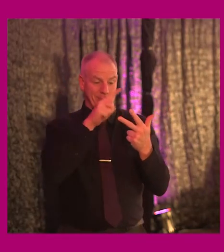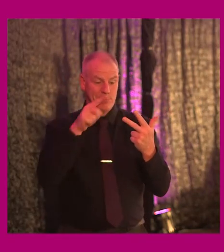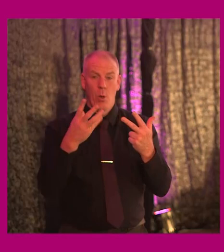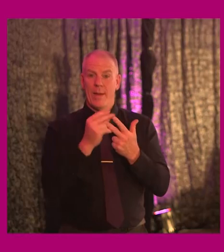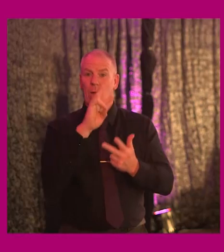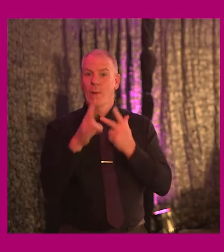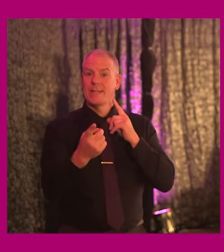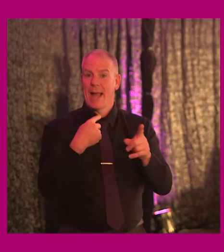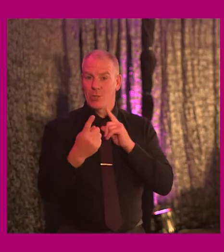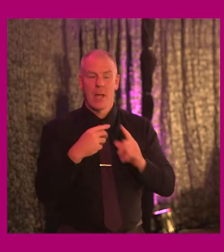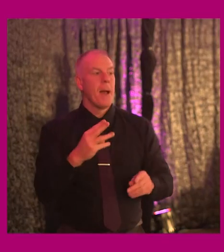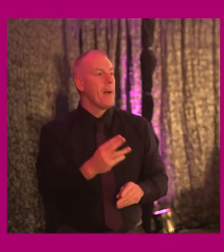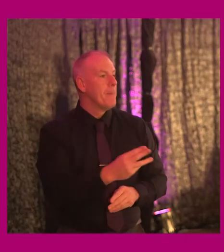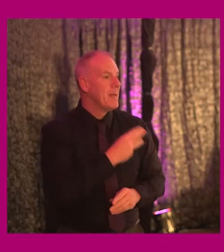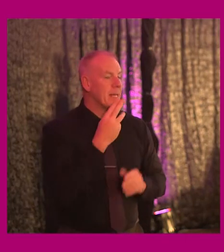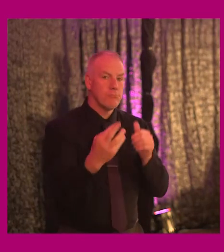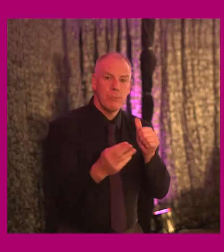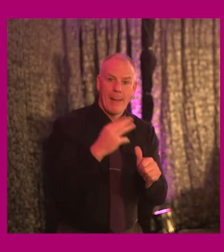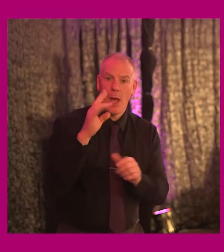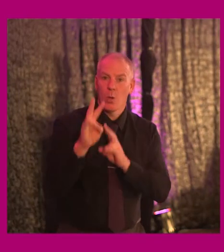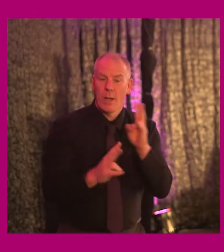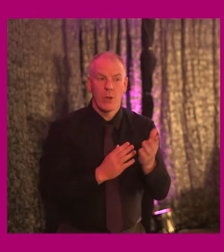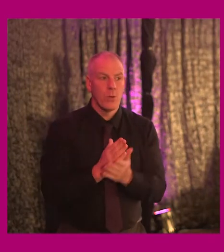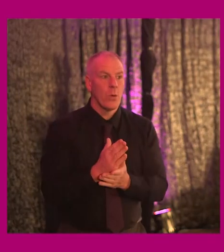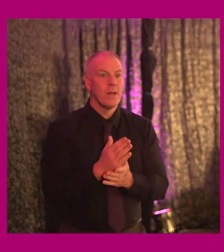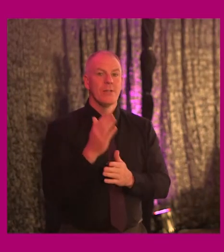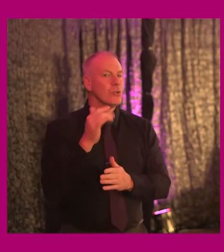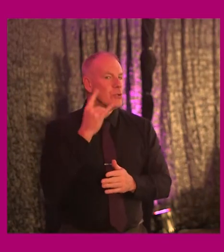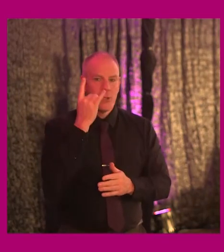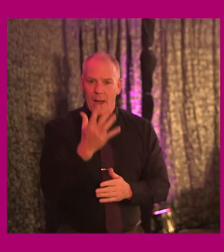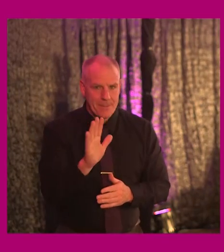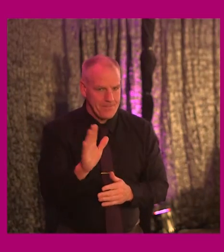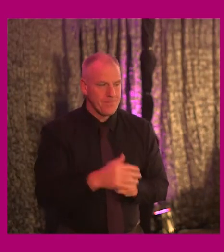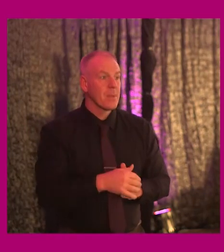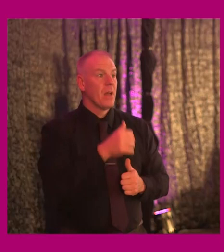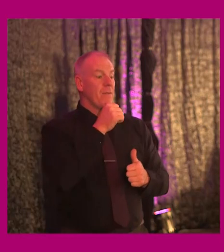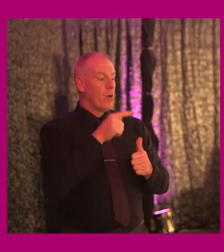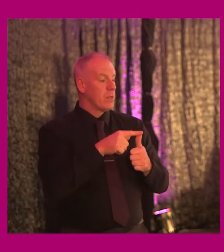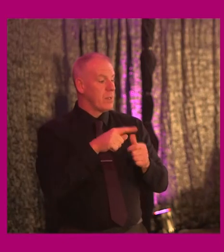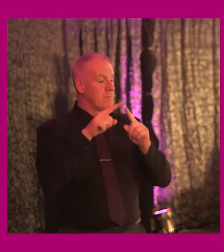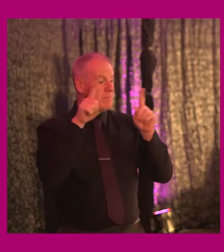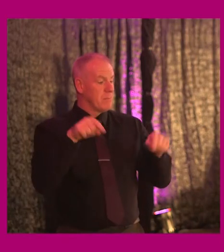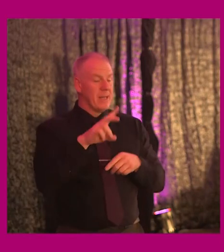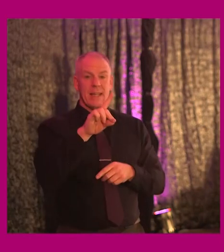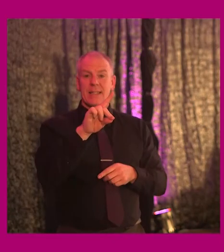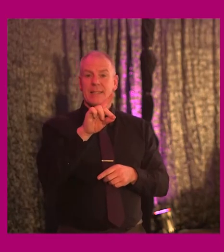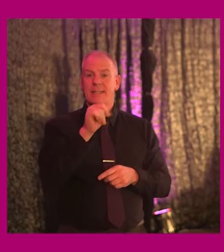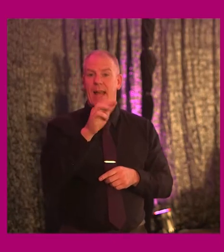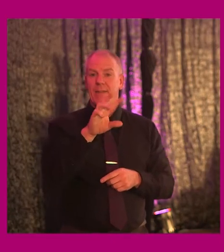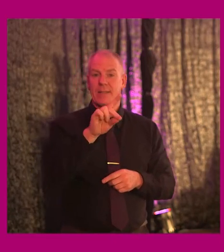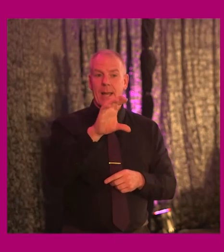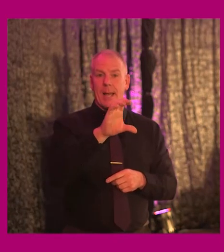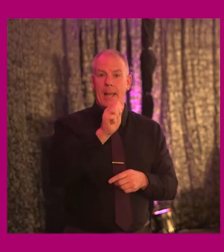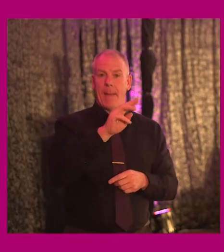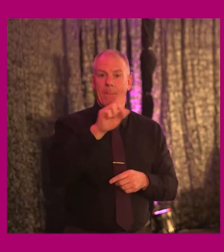&A so please do prepare your questions as we go and don't be shy. So first we will hear on screen from David Kaposi who is a